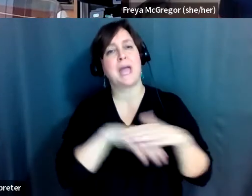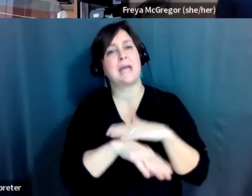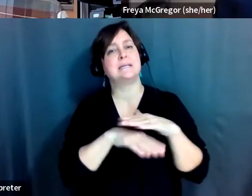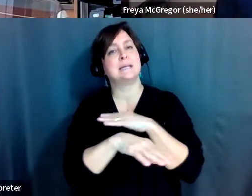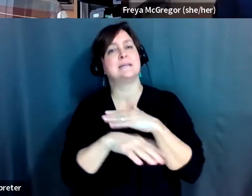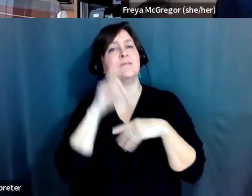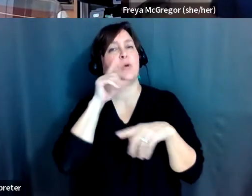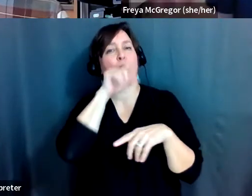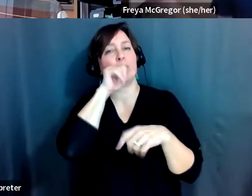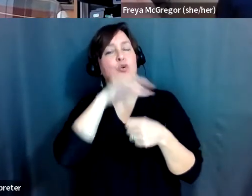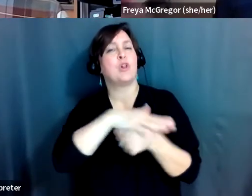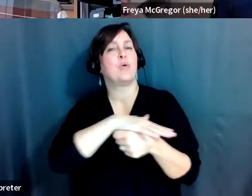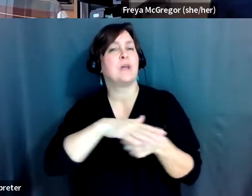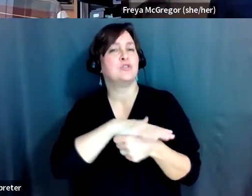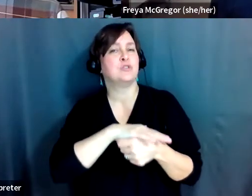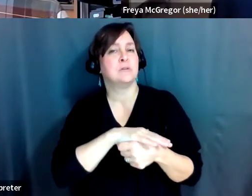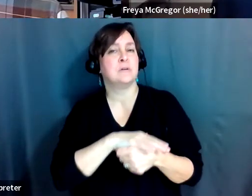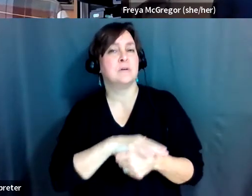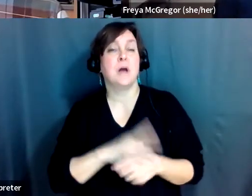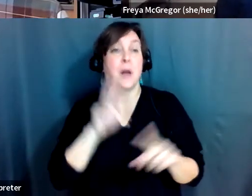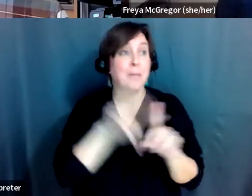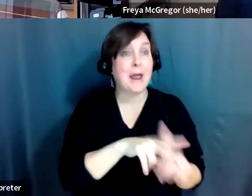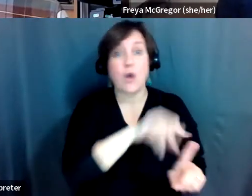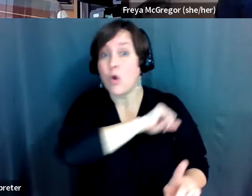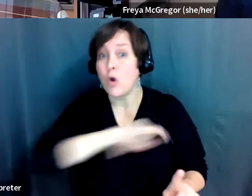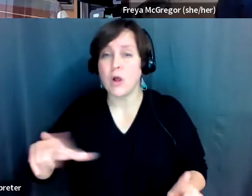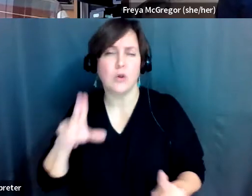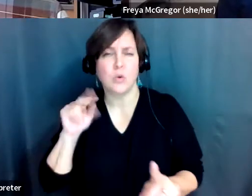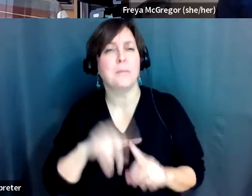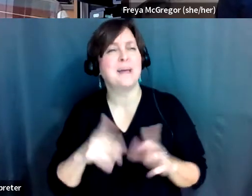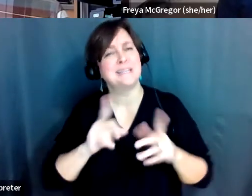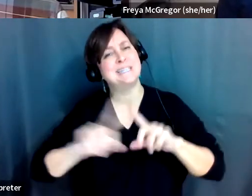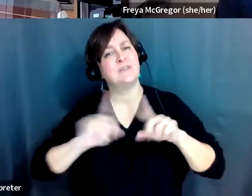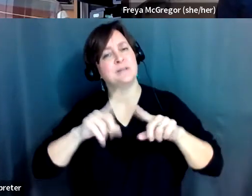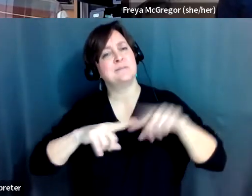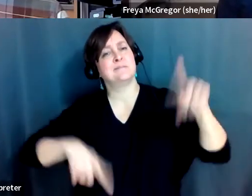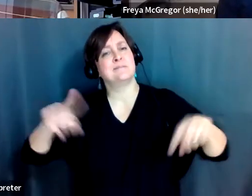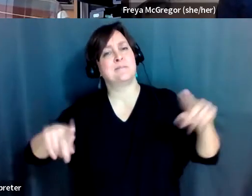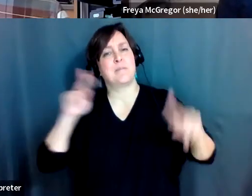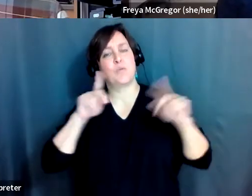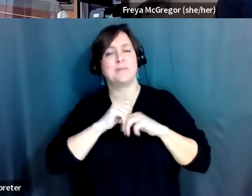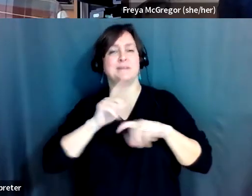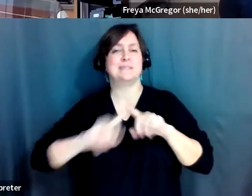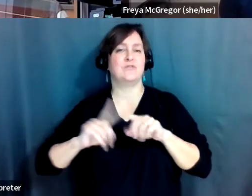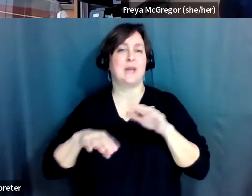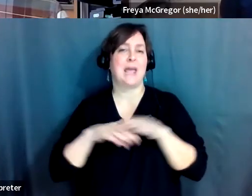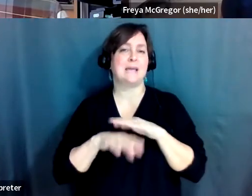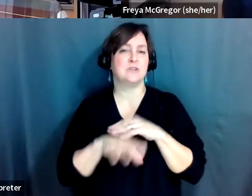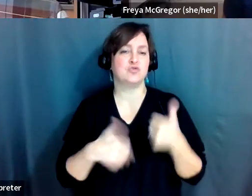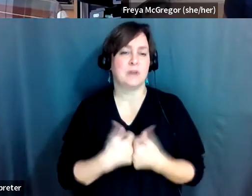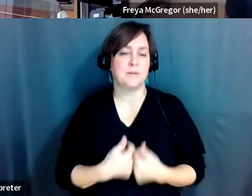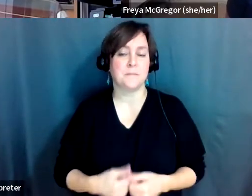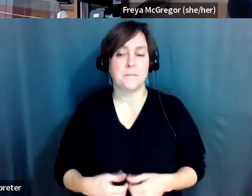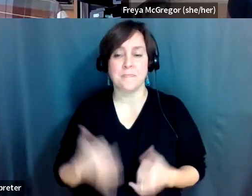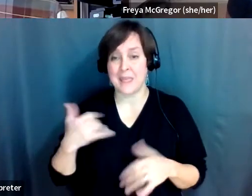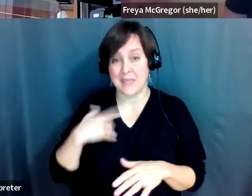different access challenges. Not all of them apply to everybody. But yeah, have a look at that if you're interested in learning more. Paul, we're going to jump